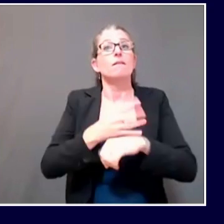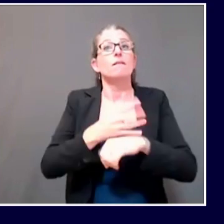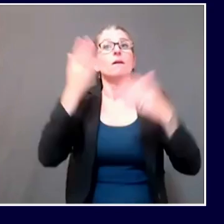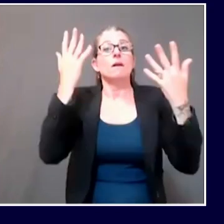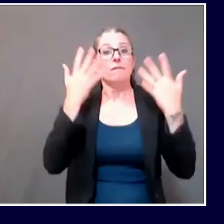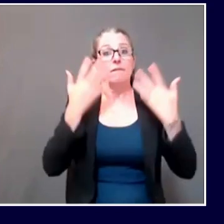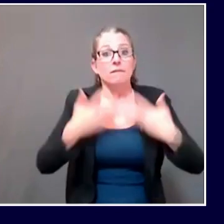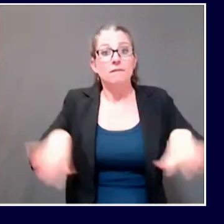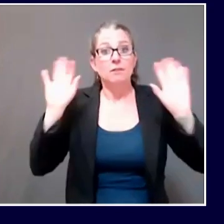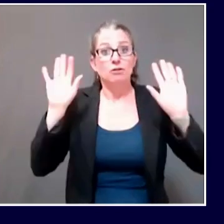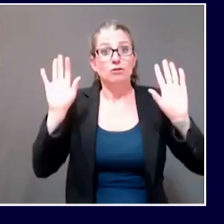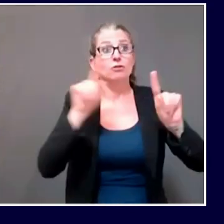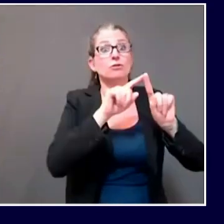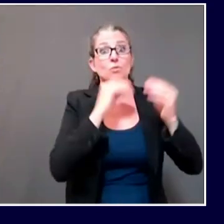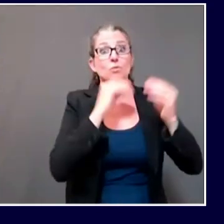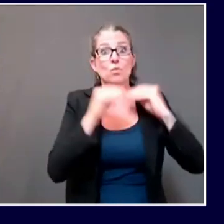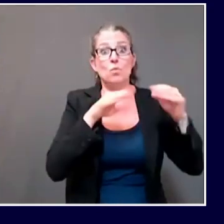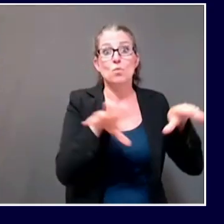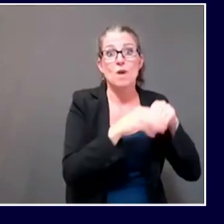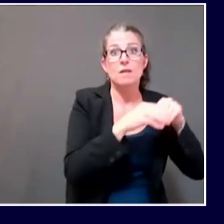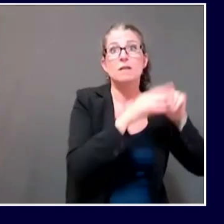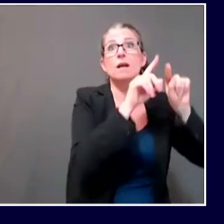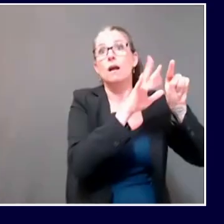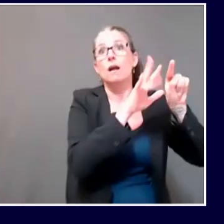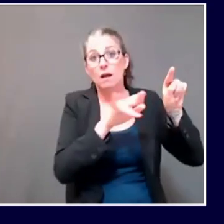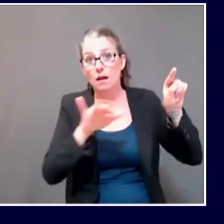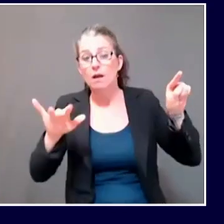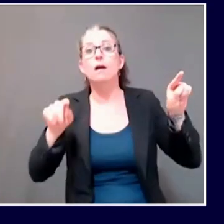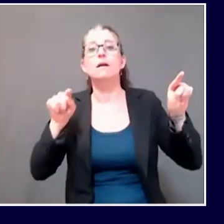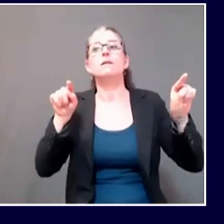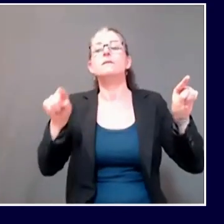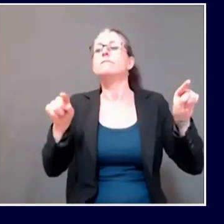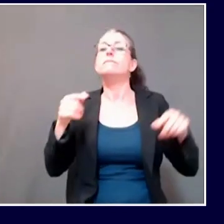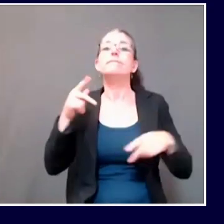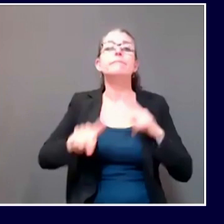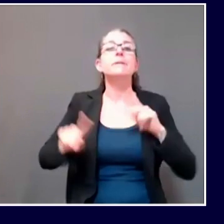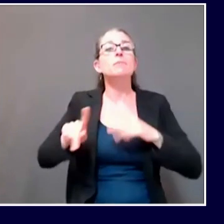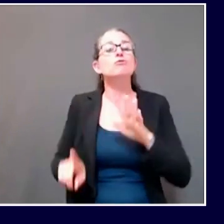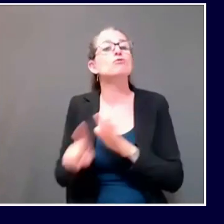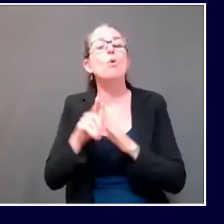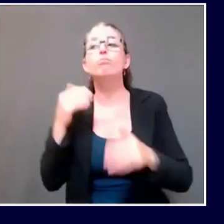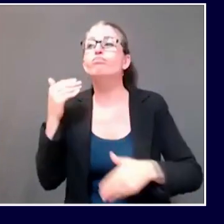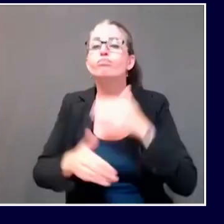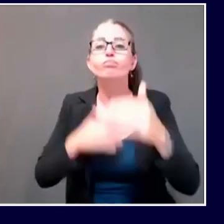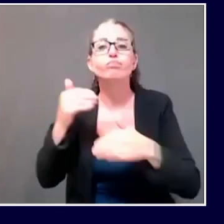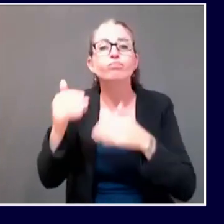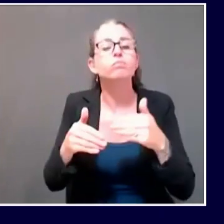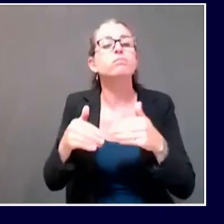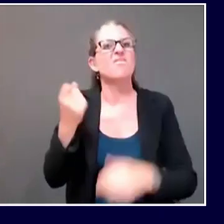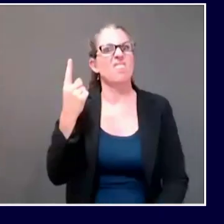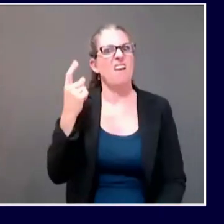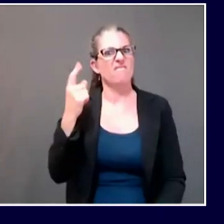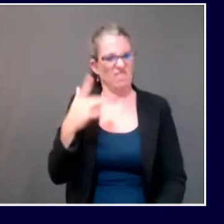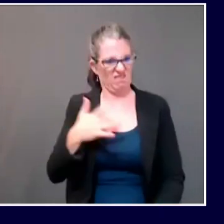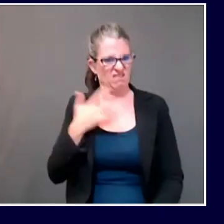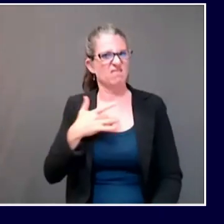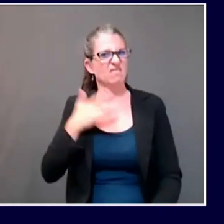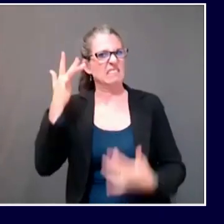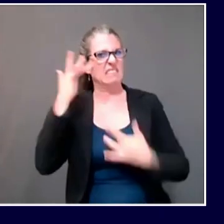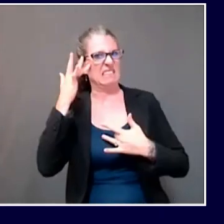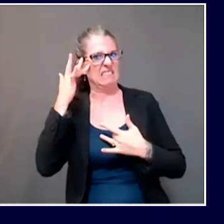continues, we keep our focus on the care and well-being of those who are ill.